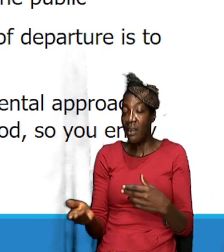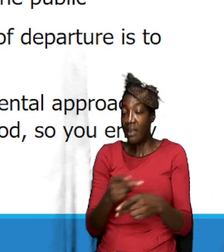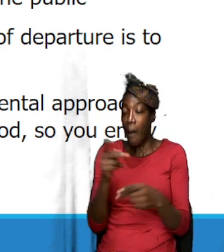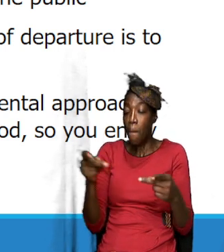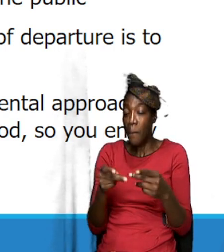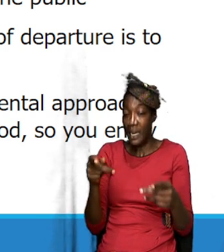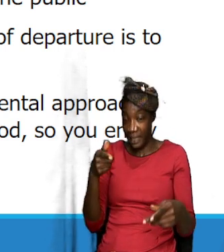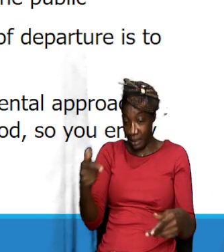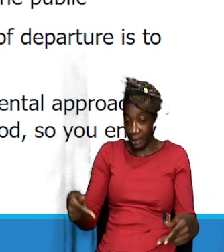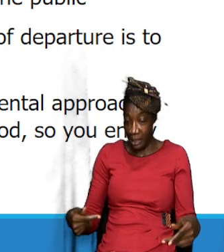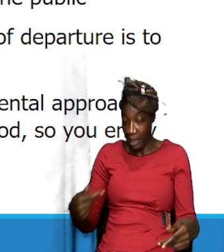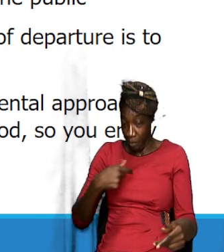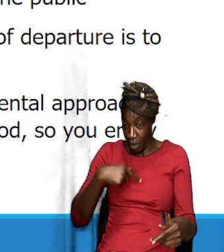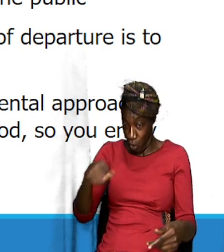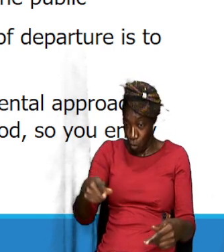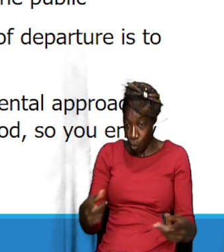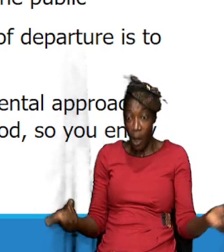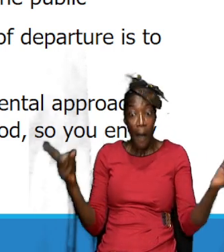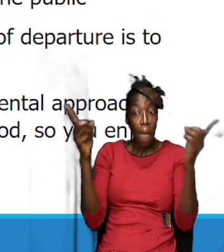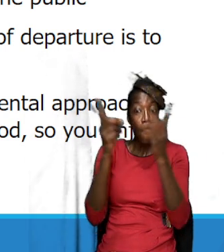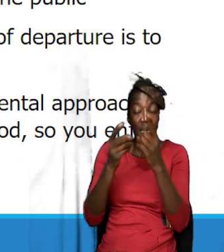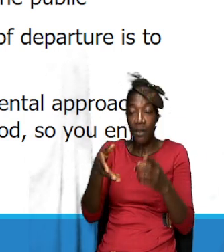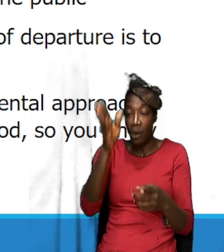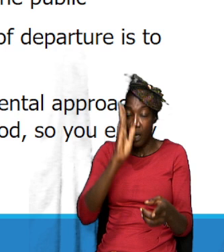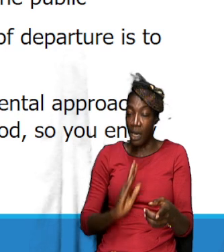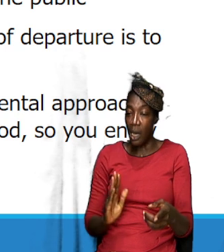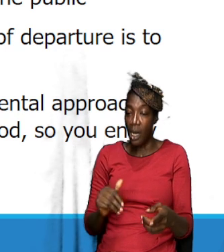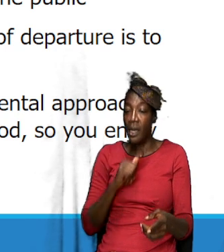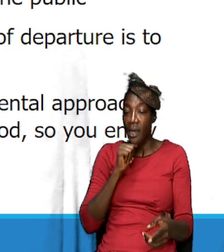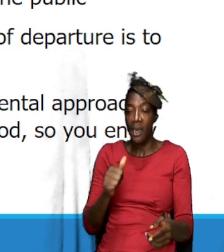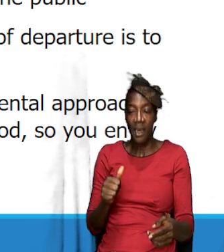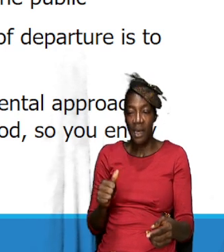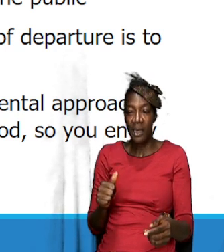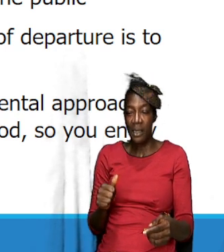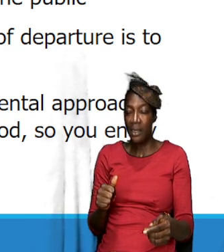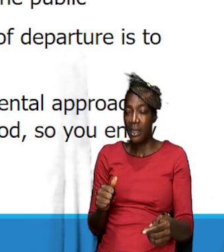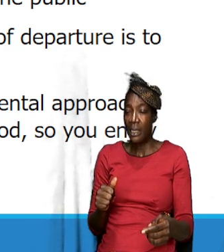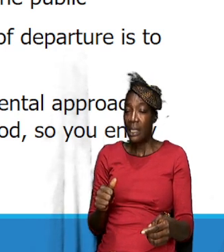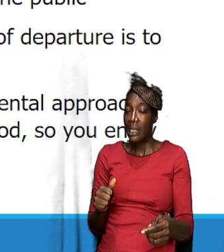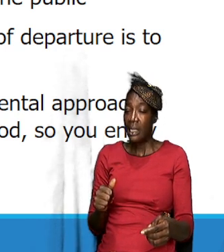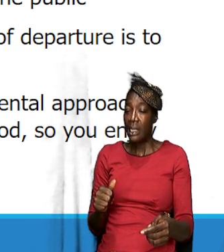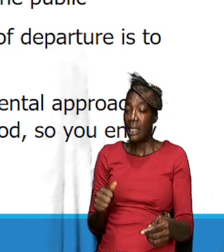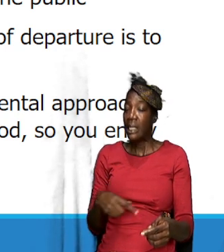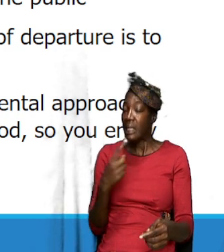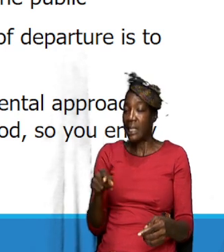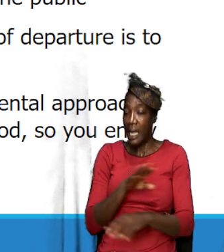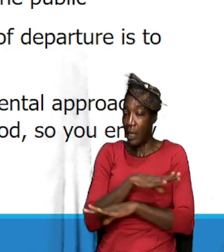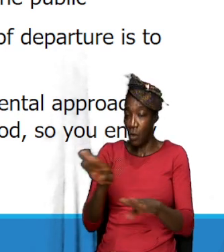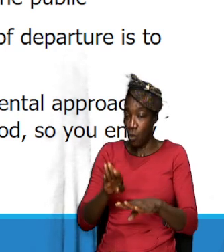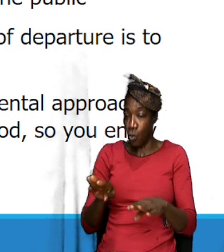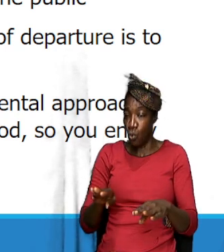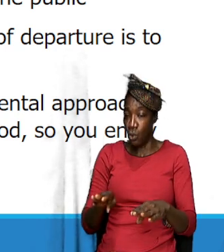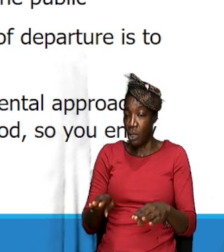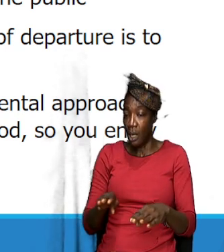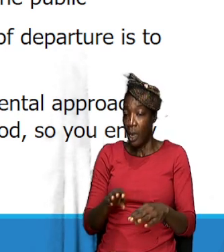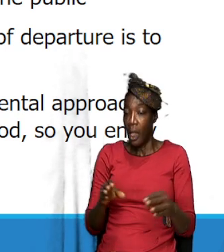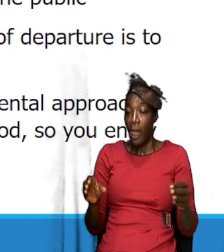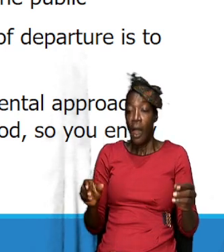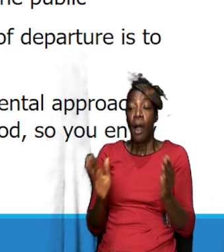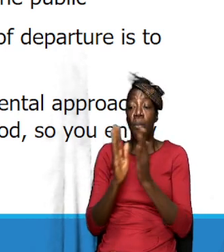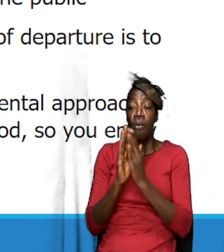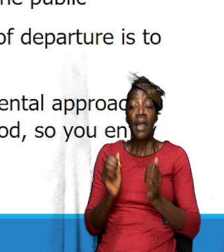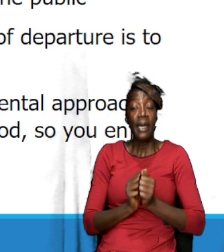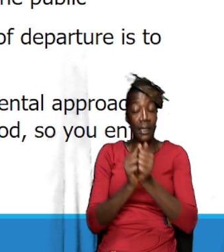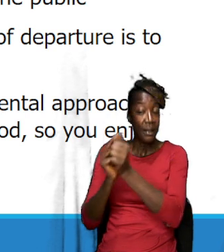with God in secret. It's important. Now, I am not knocking corporate prayer. Corporate prayer is necessary. The Bible